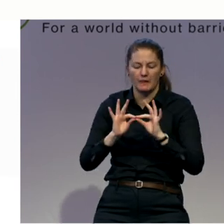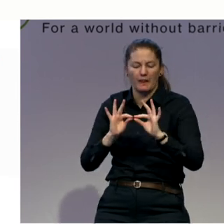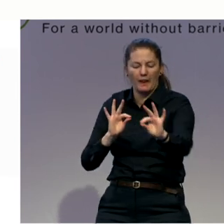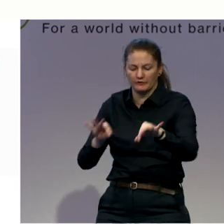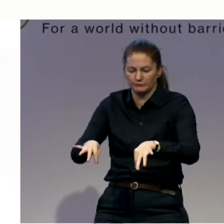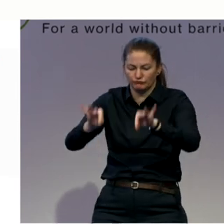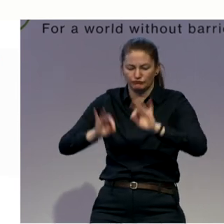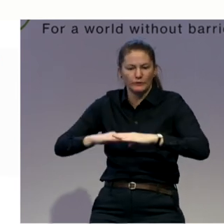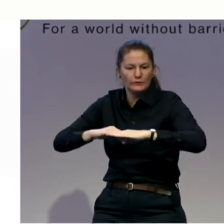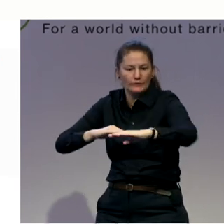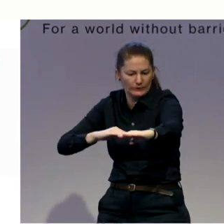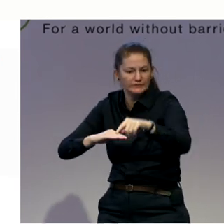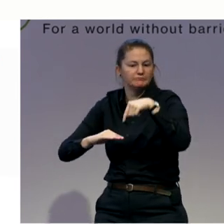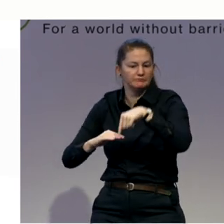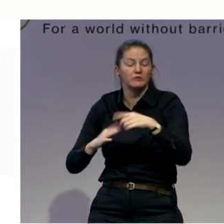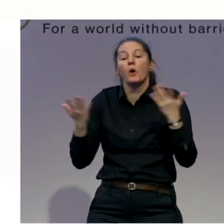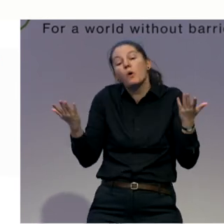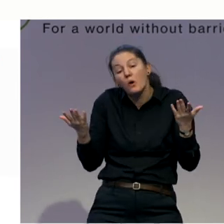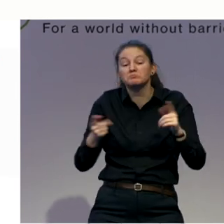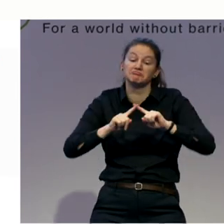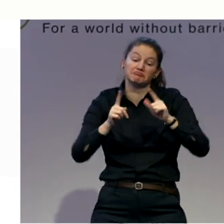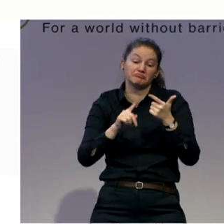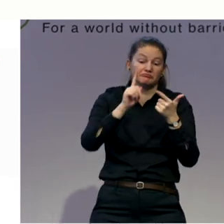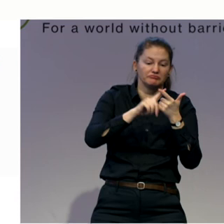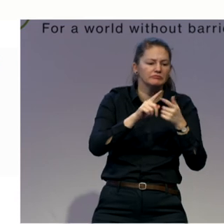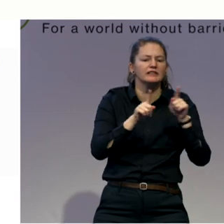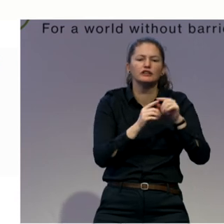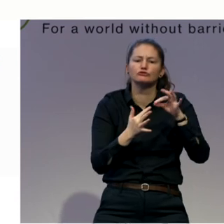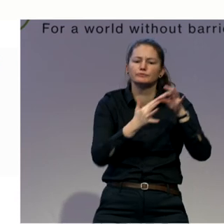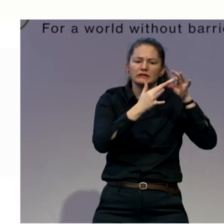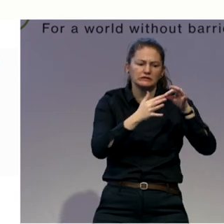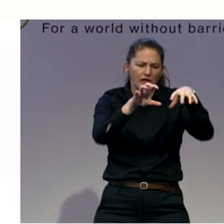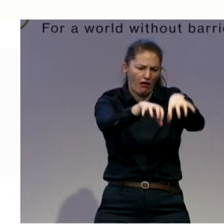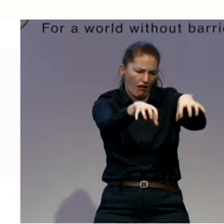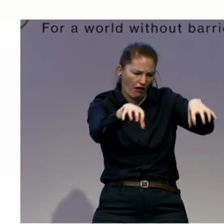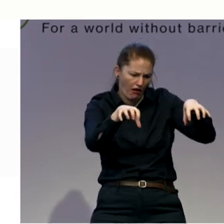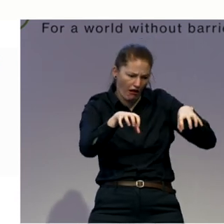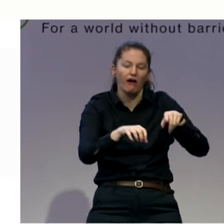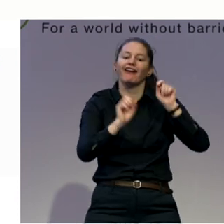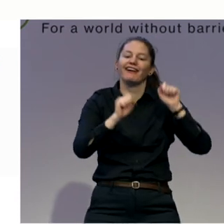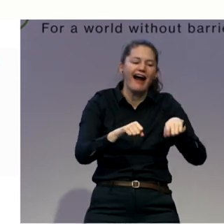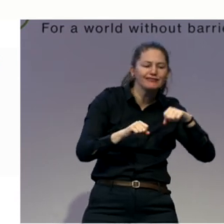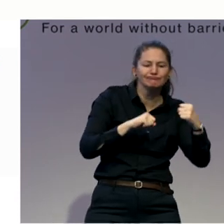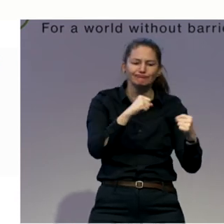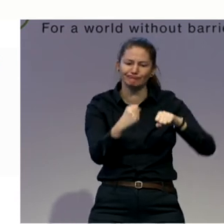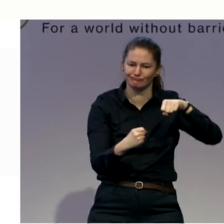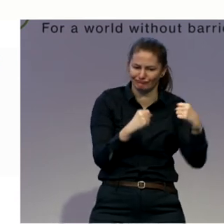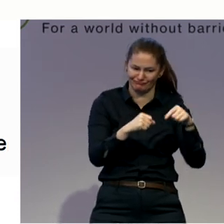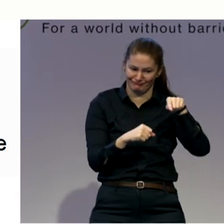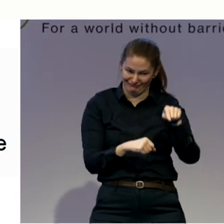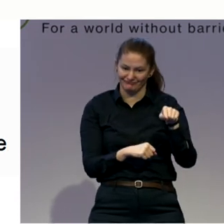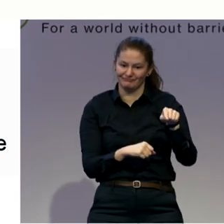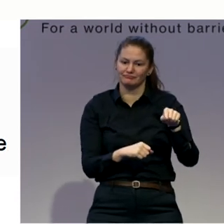good for people with disabilities as it provides the needed support for any kind of limb, for